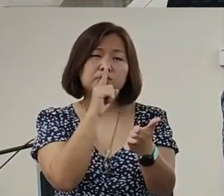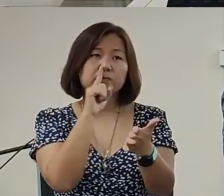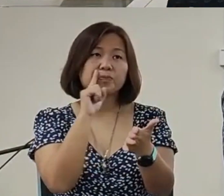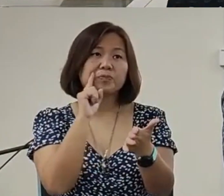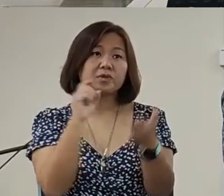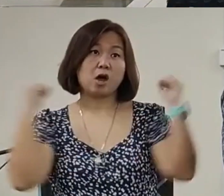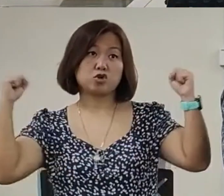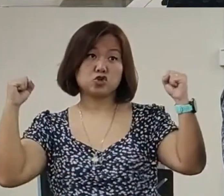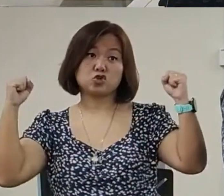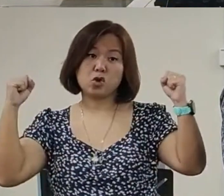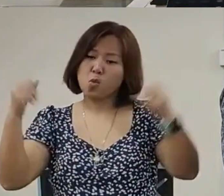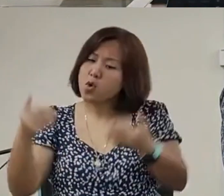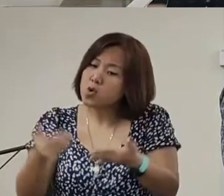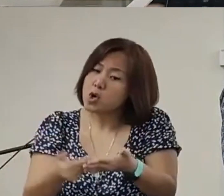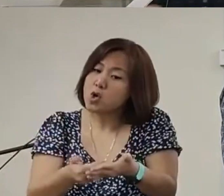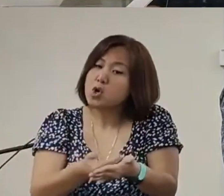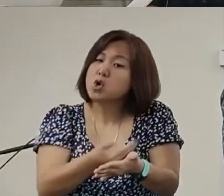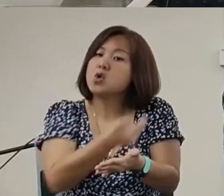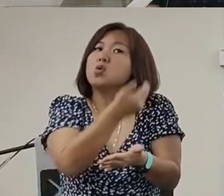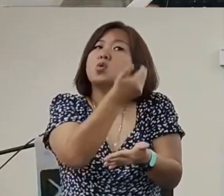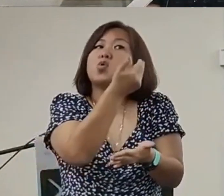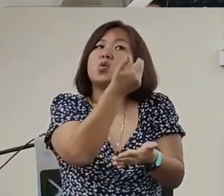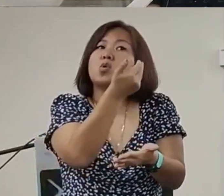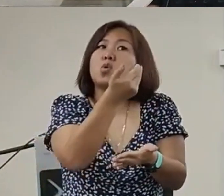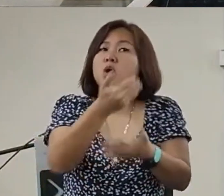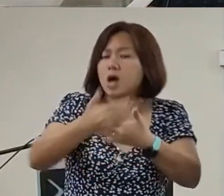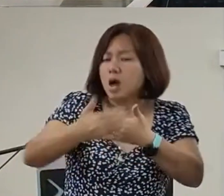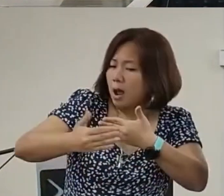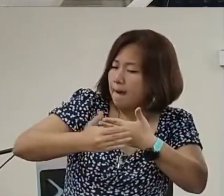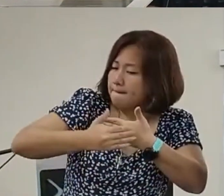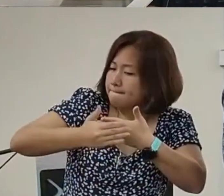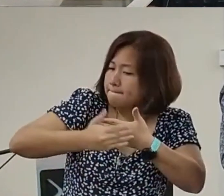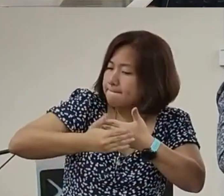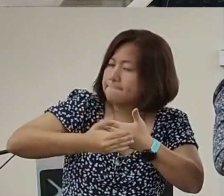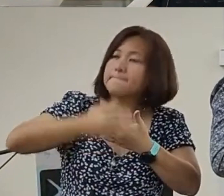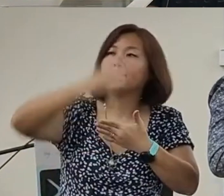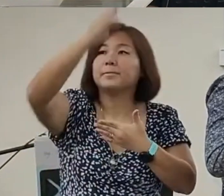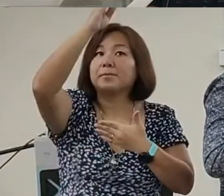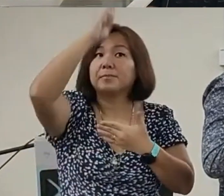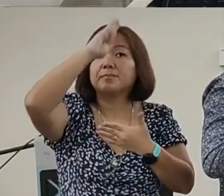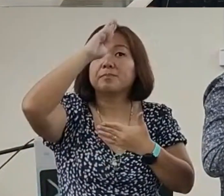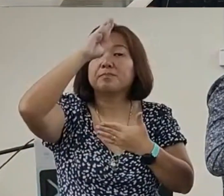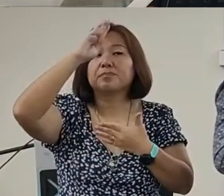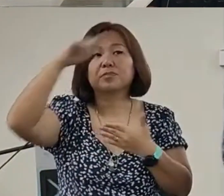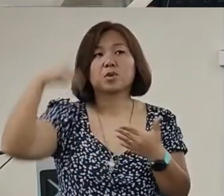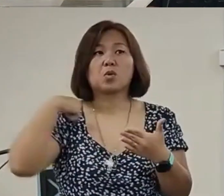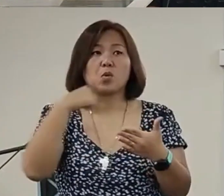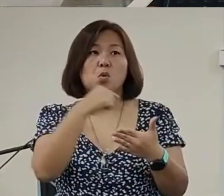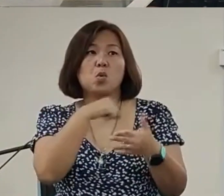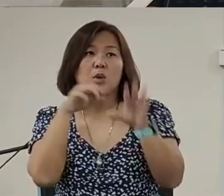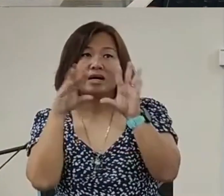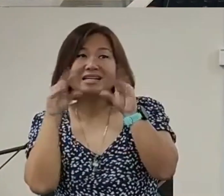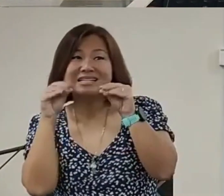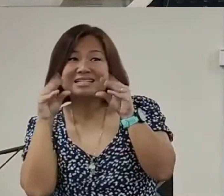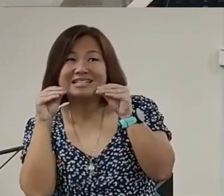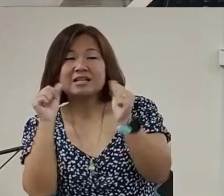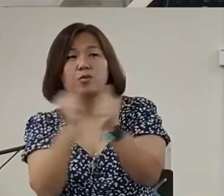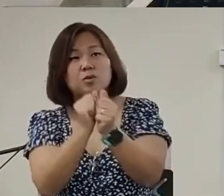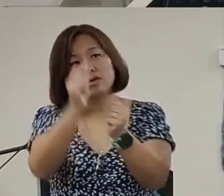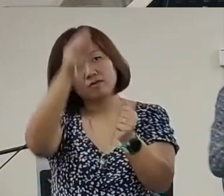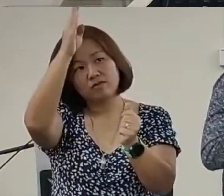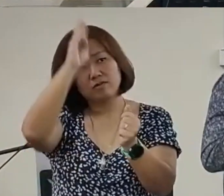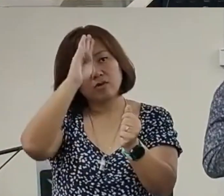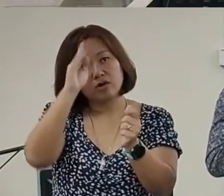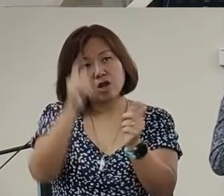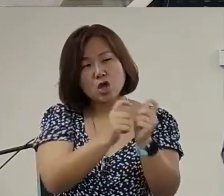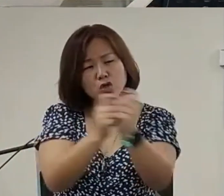RickLook at God's wordOkay then we willCome near to GodAnd we believersWe will speak with GodAnd then